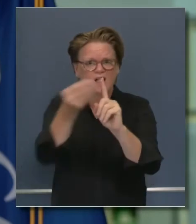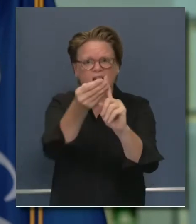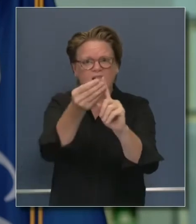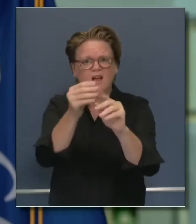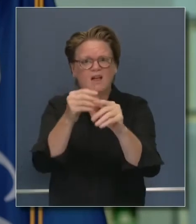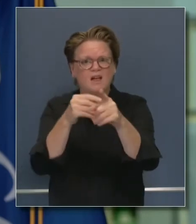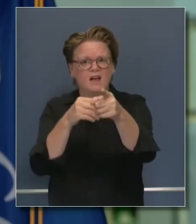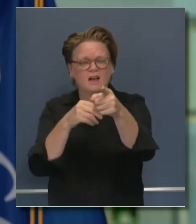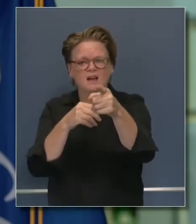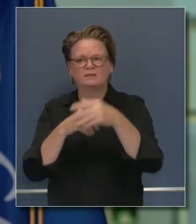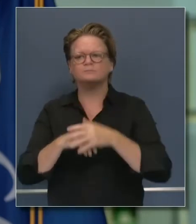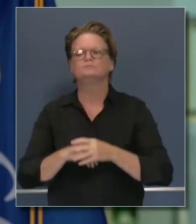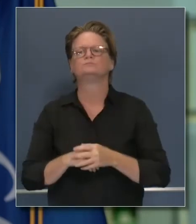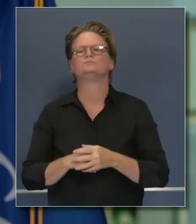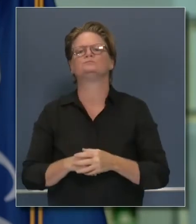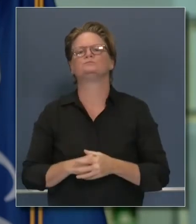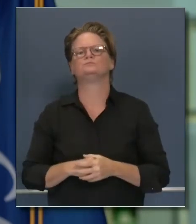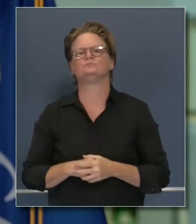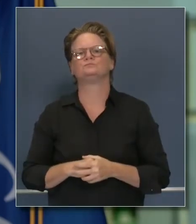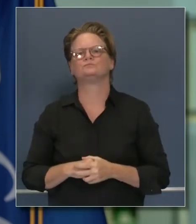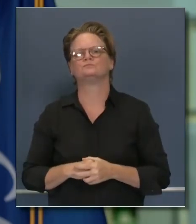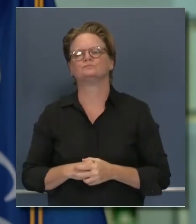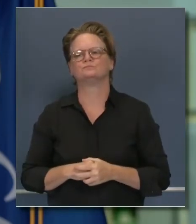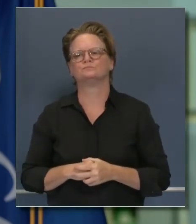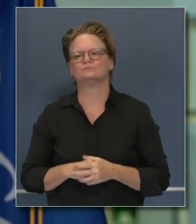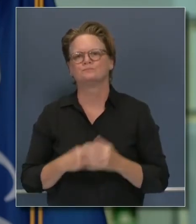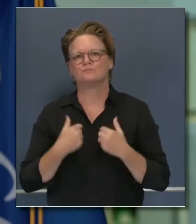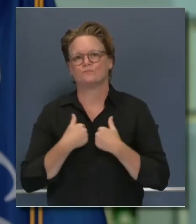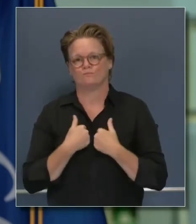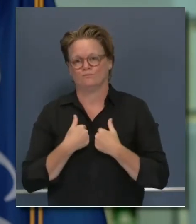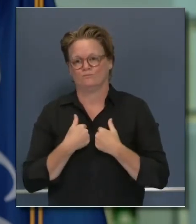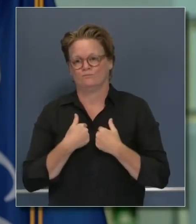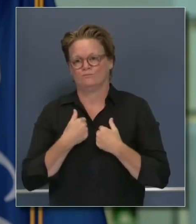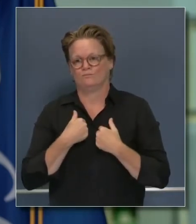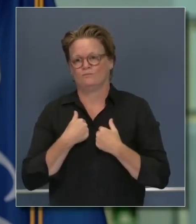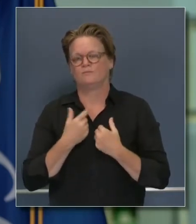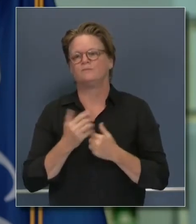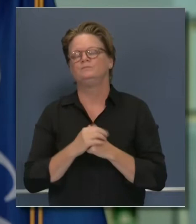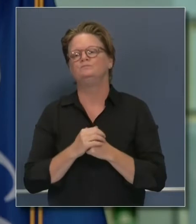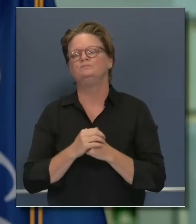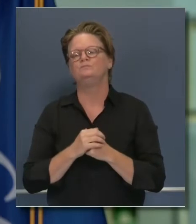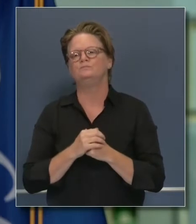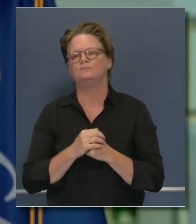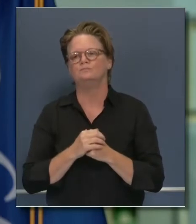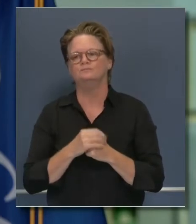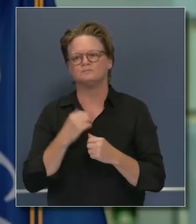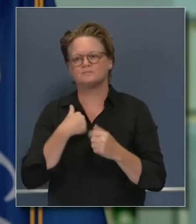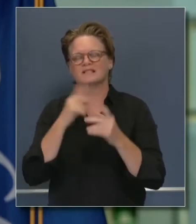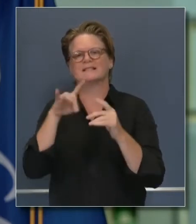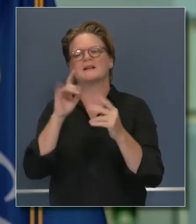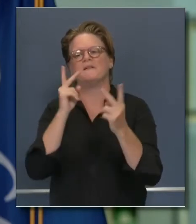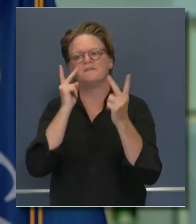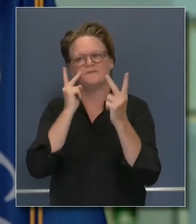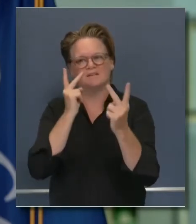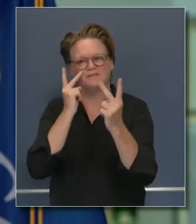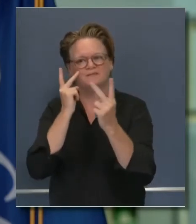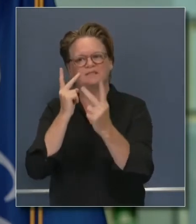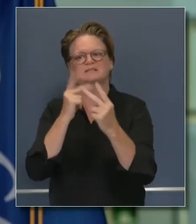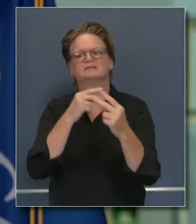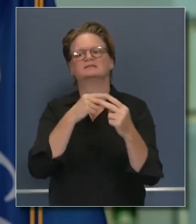contemporary nature of tests, but after, as you know, I visited prisons and felt it was appropriate